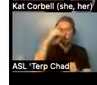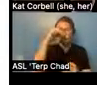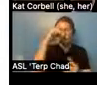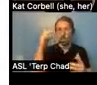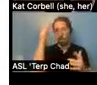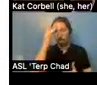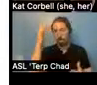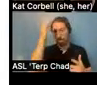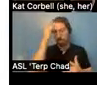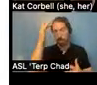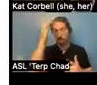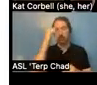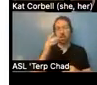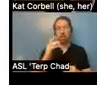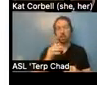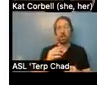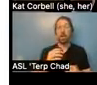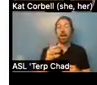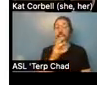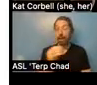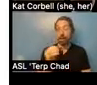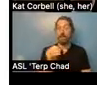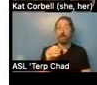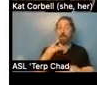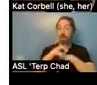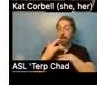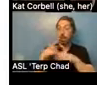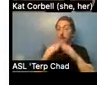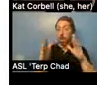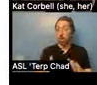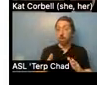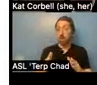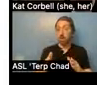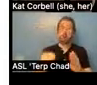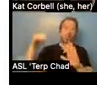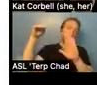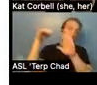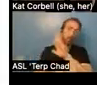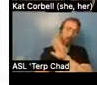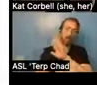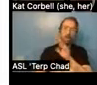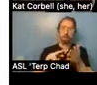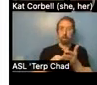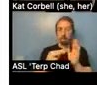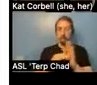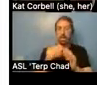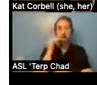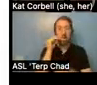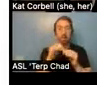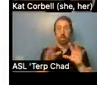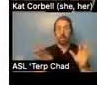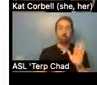in available housing opportunities, escalating street homelessness. So from 1980 to 1990,